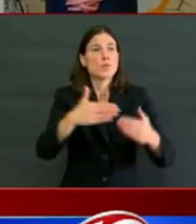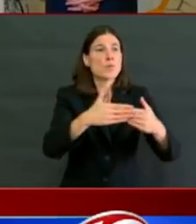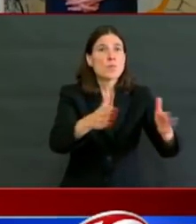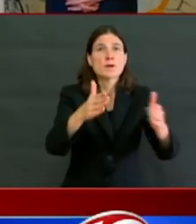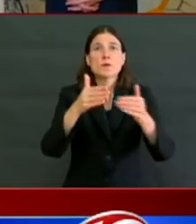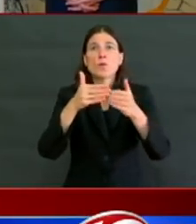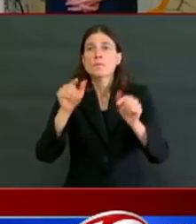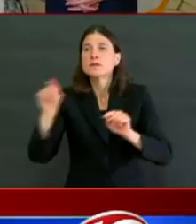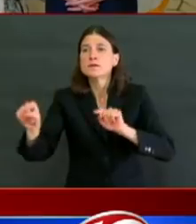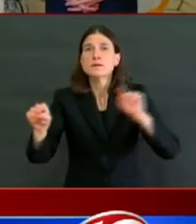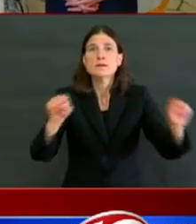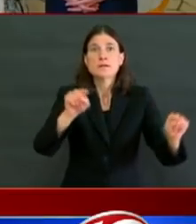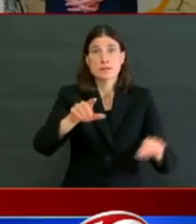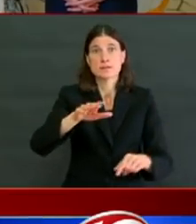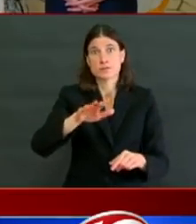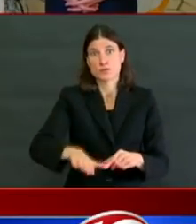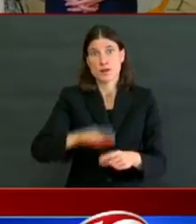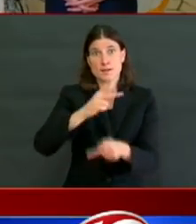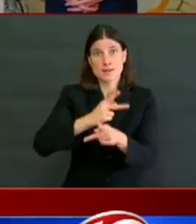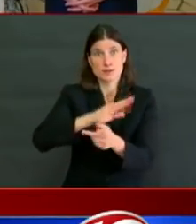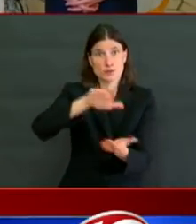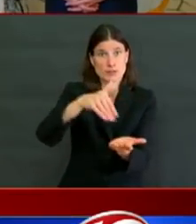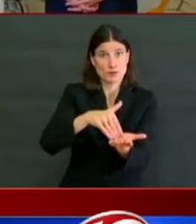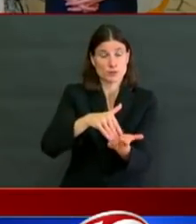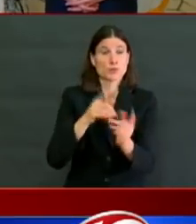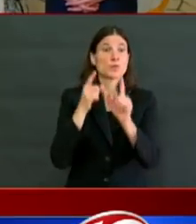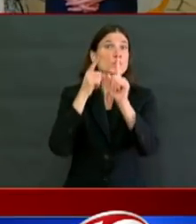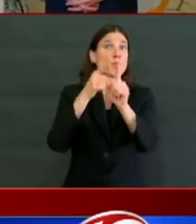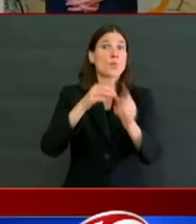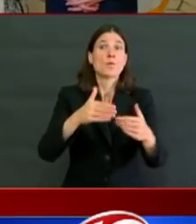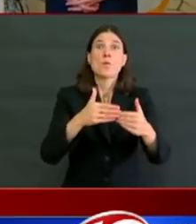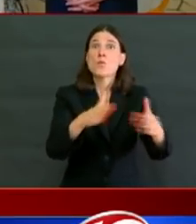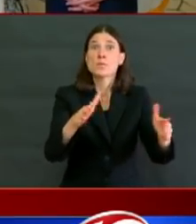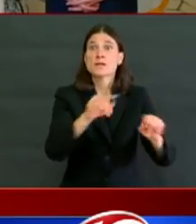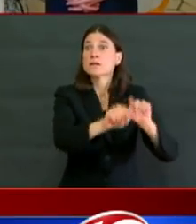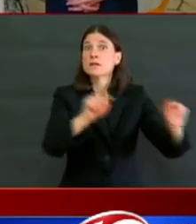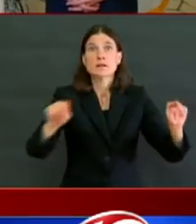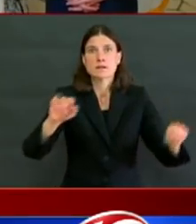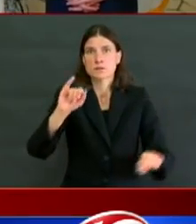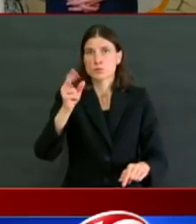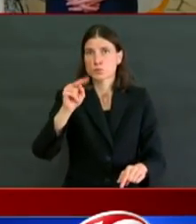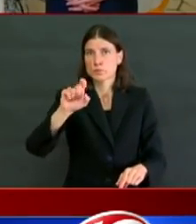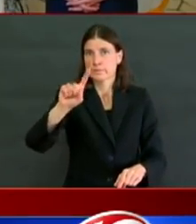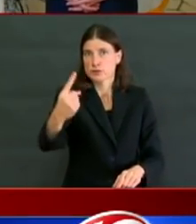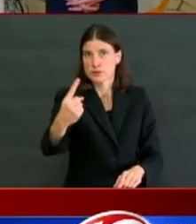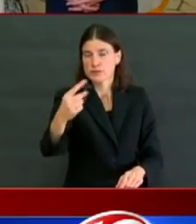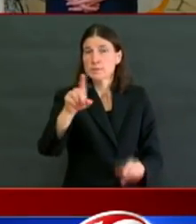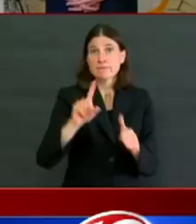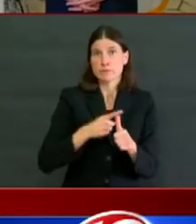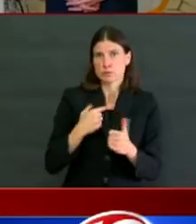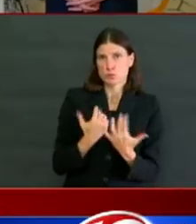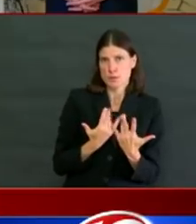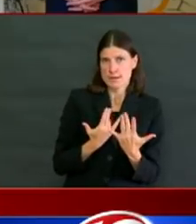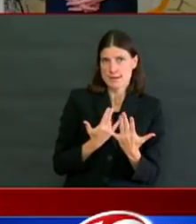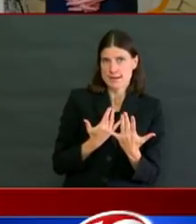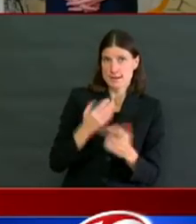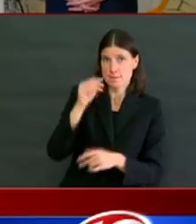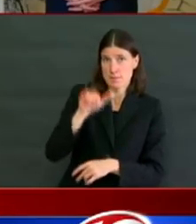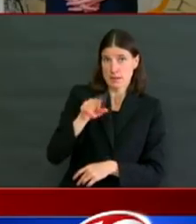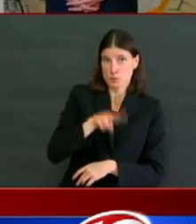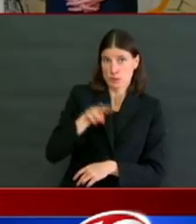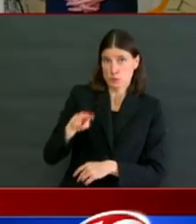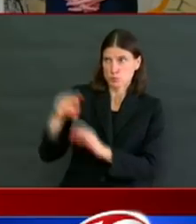facilities are going to be operating under a whole new series of guidelines and restrictions, very stringent restrictions to make sure your children